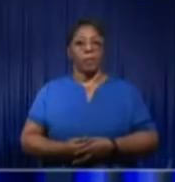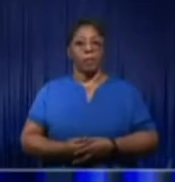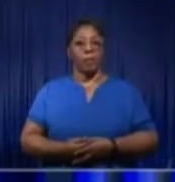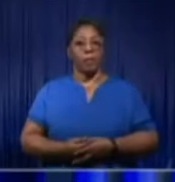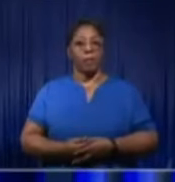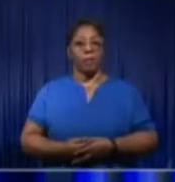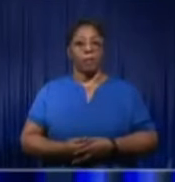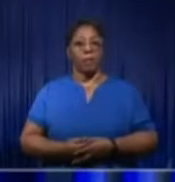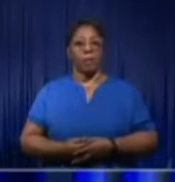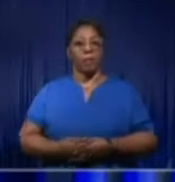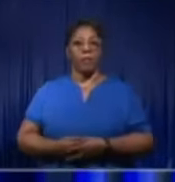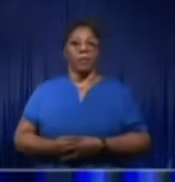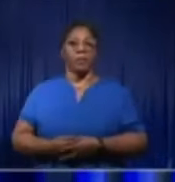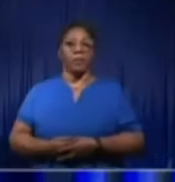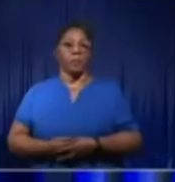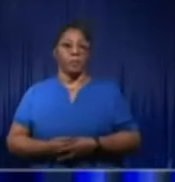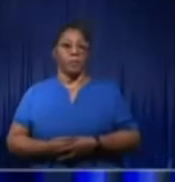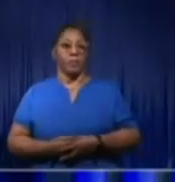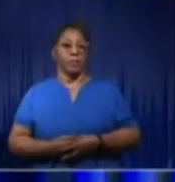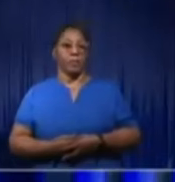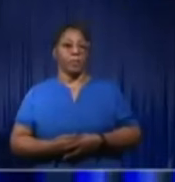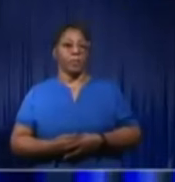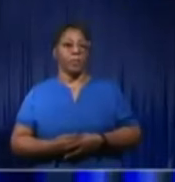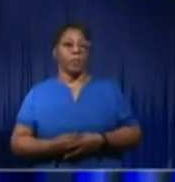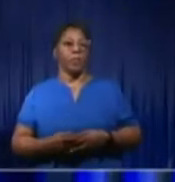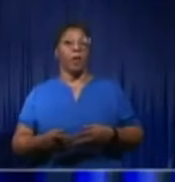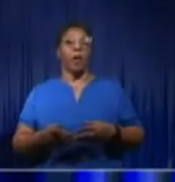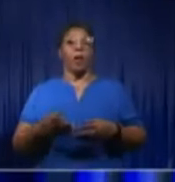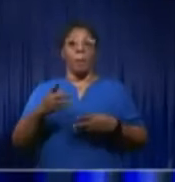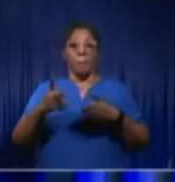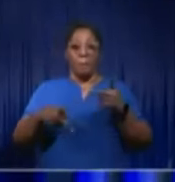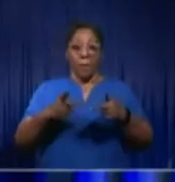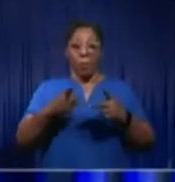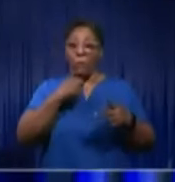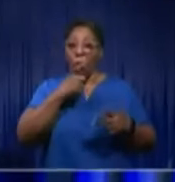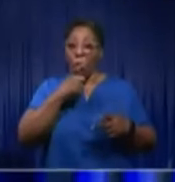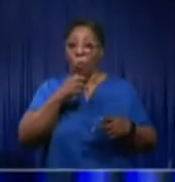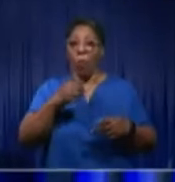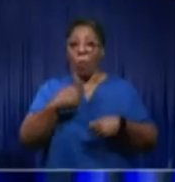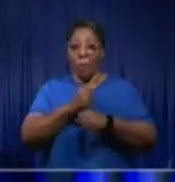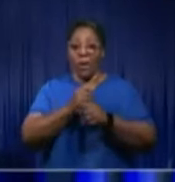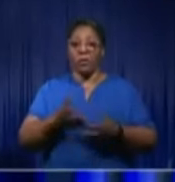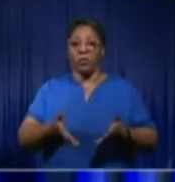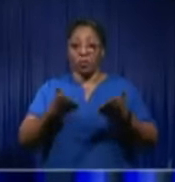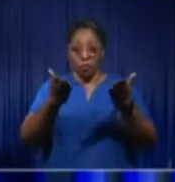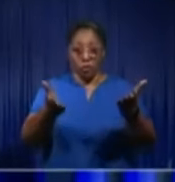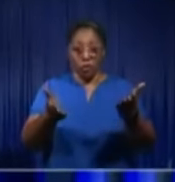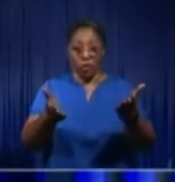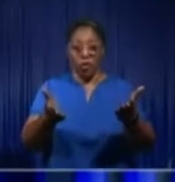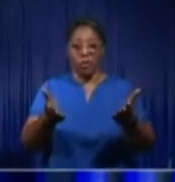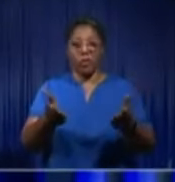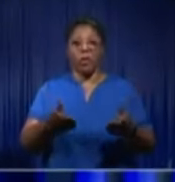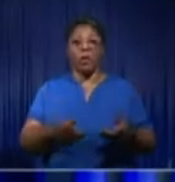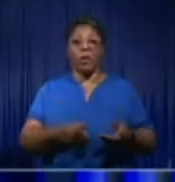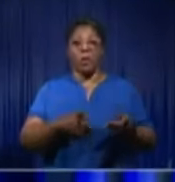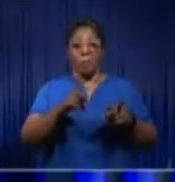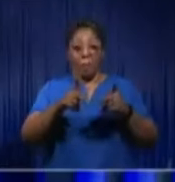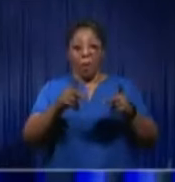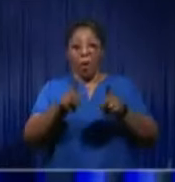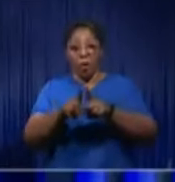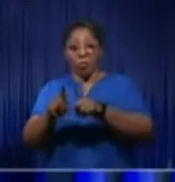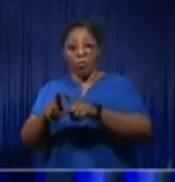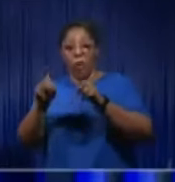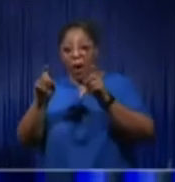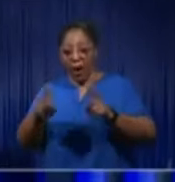making the submissions, they themselves have to satisfy certain requirements, especially when the contracts are at